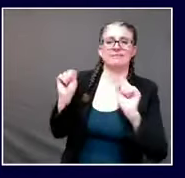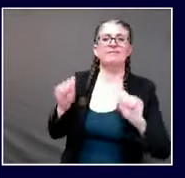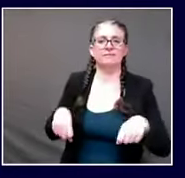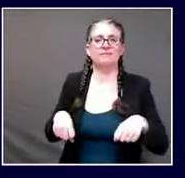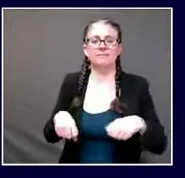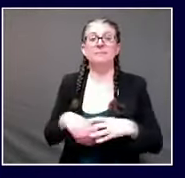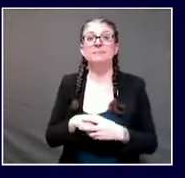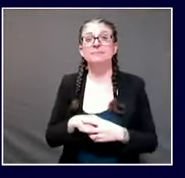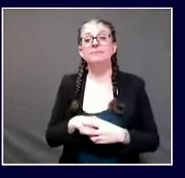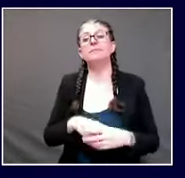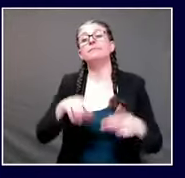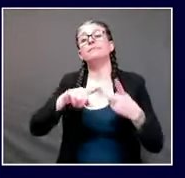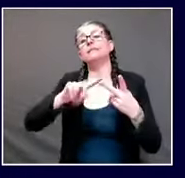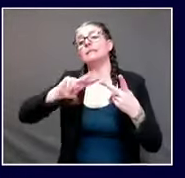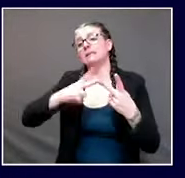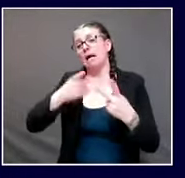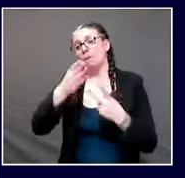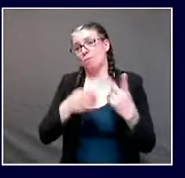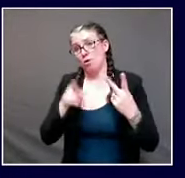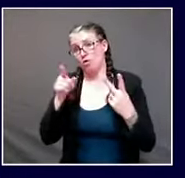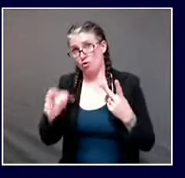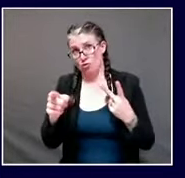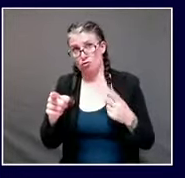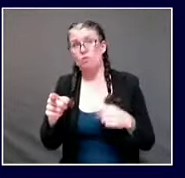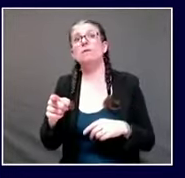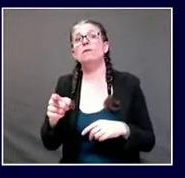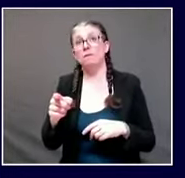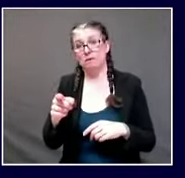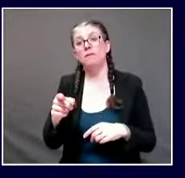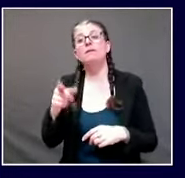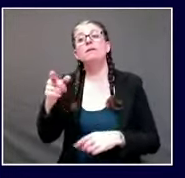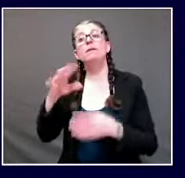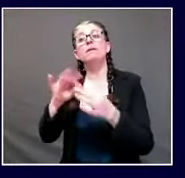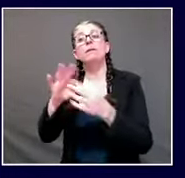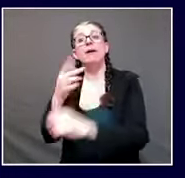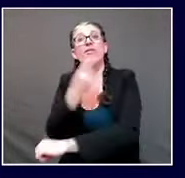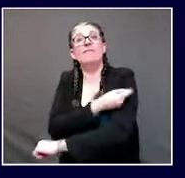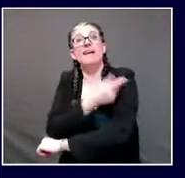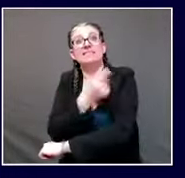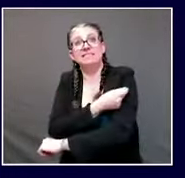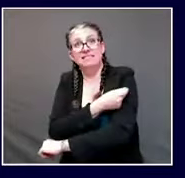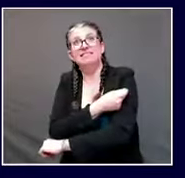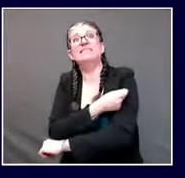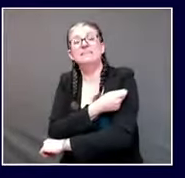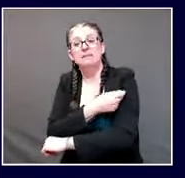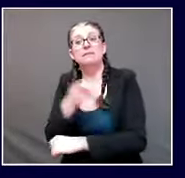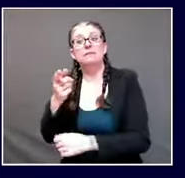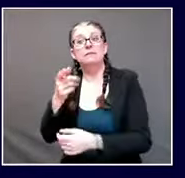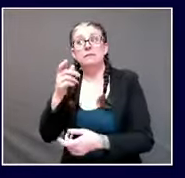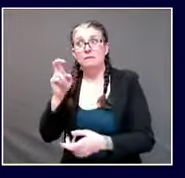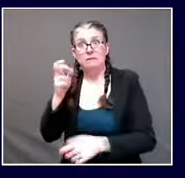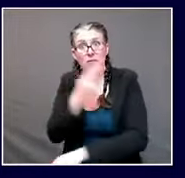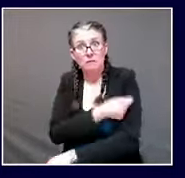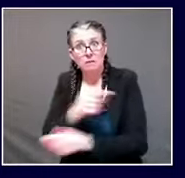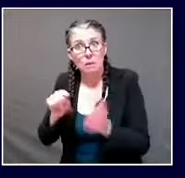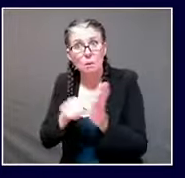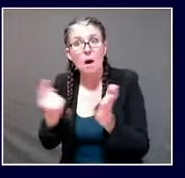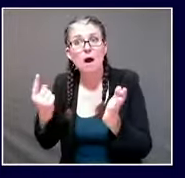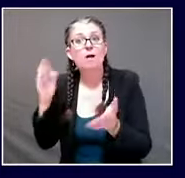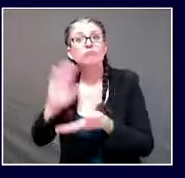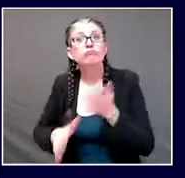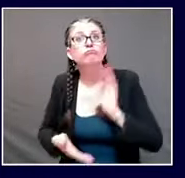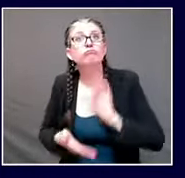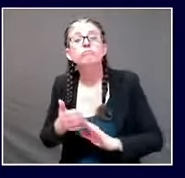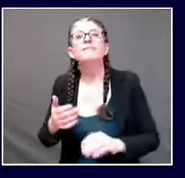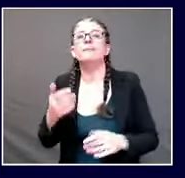potential covet vaccine will be a one and done type of thing or in this case two and done type of thing or whether there